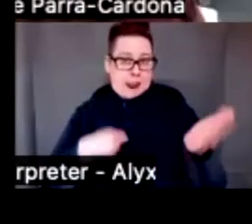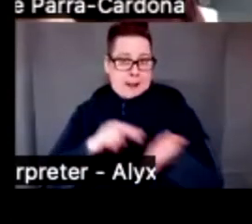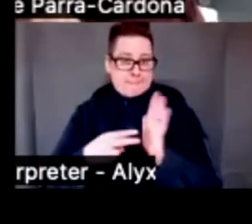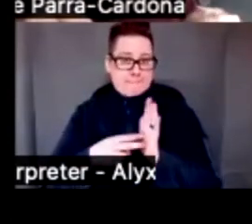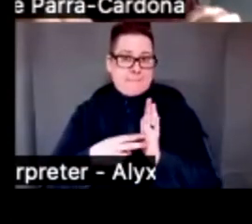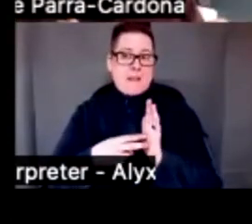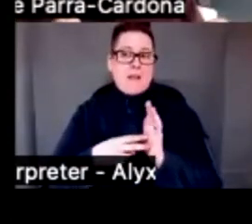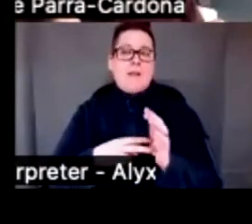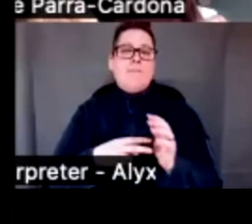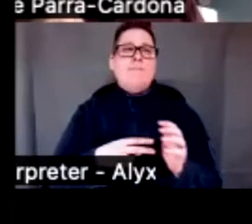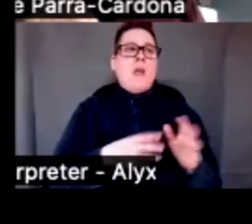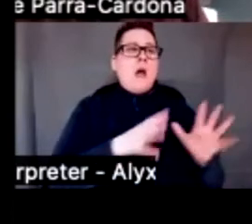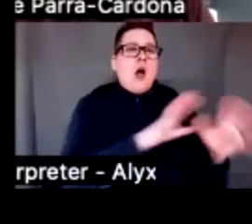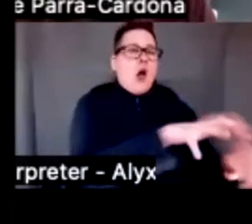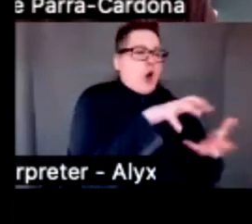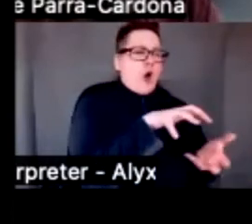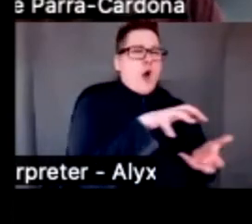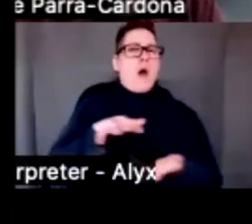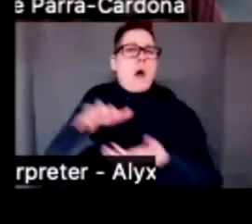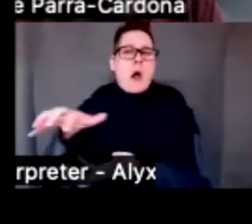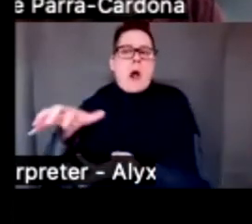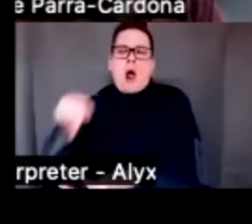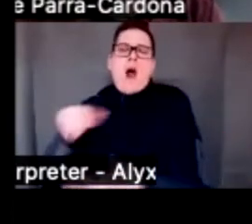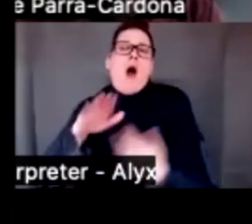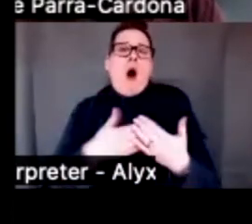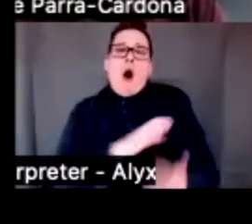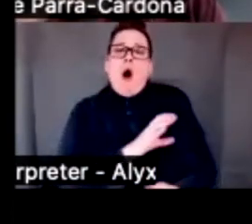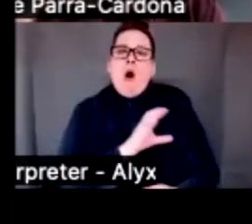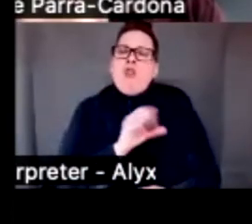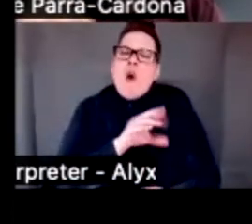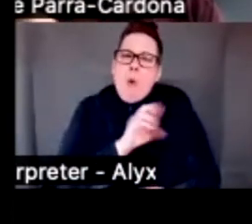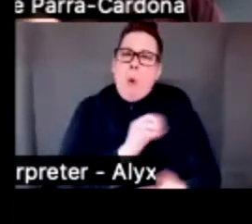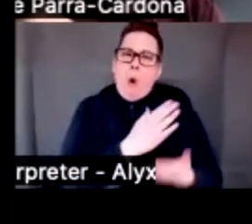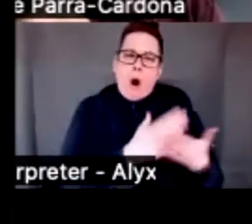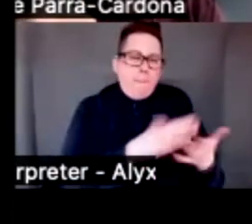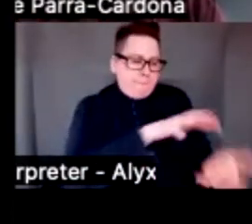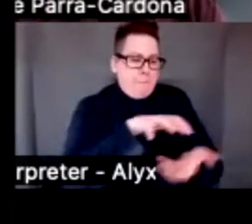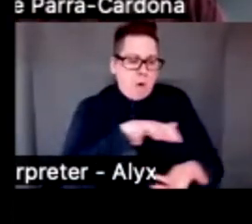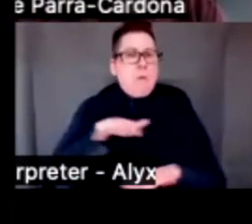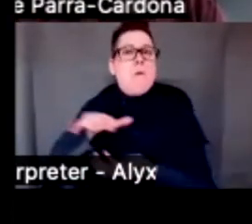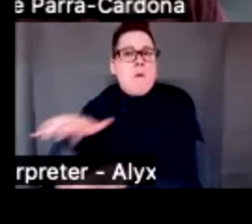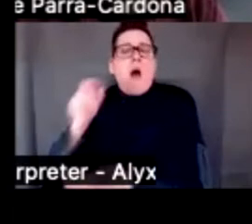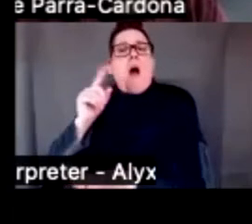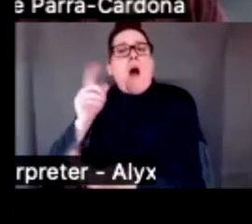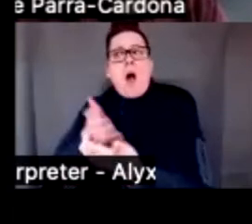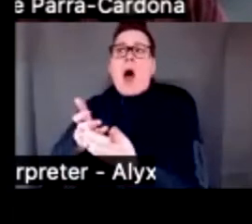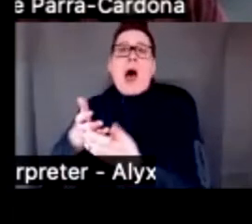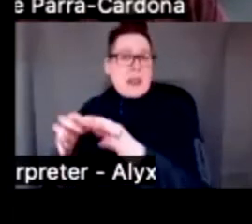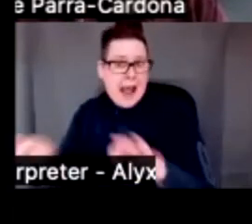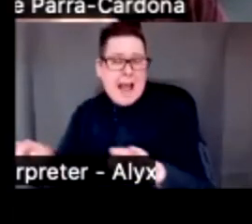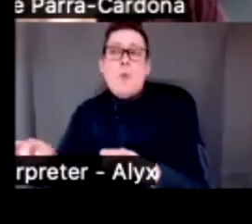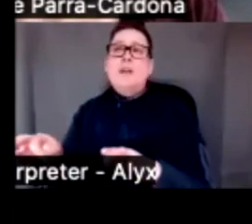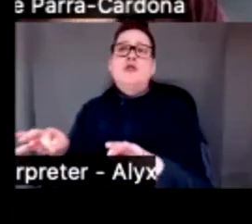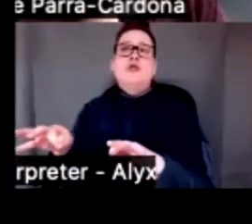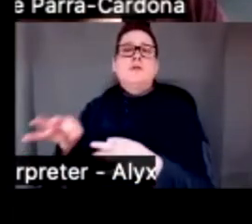alter in depth any core components of the original intervention. It was a very good adaptation in terms of language, in terms of